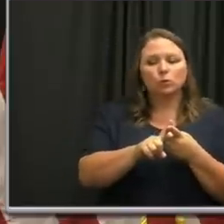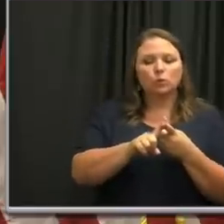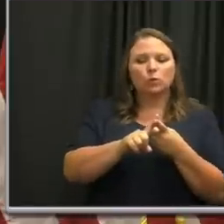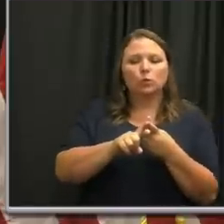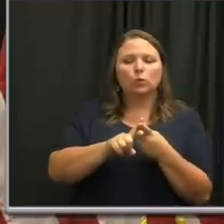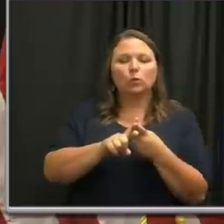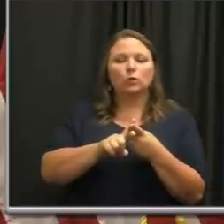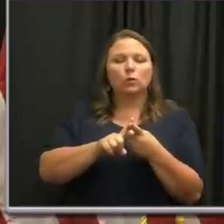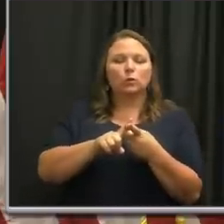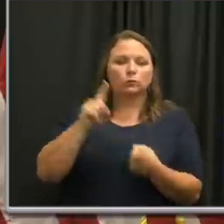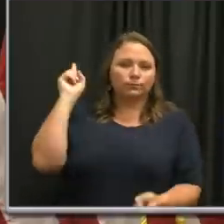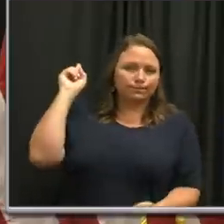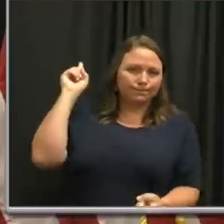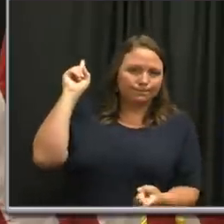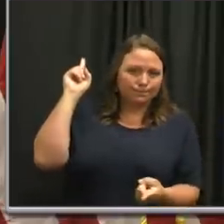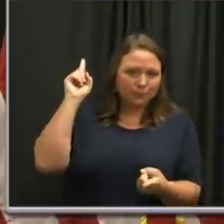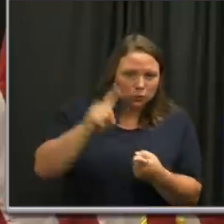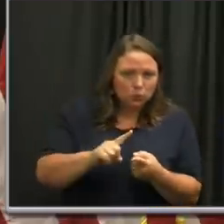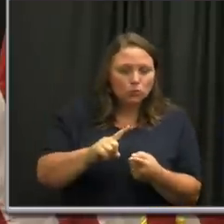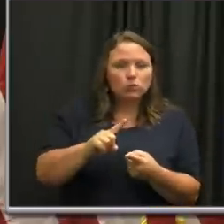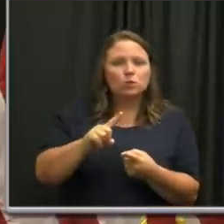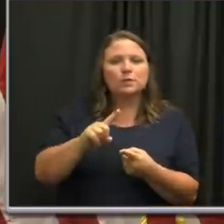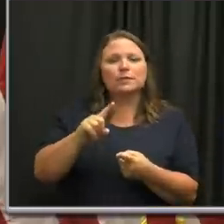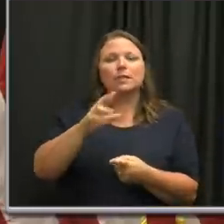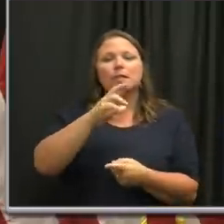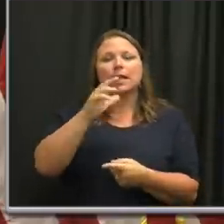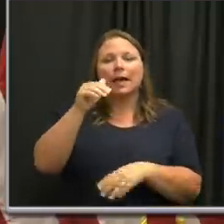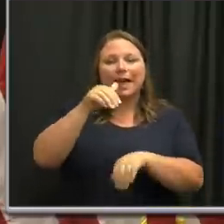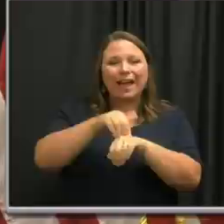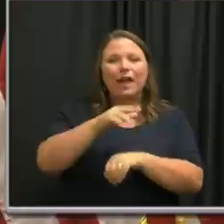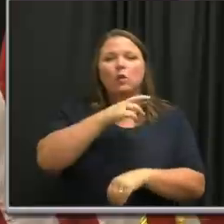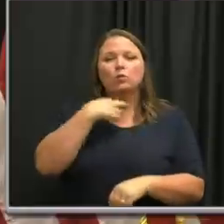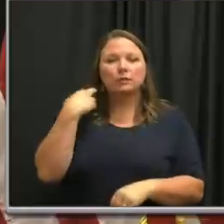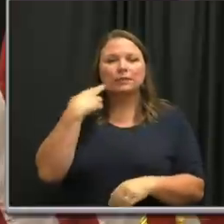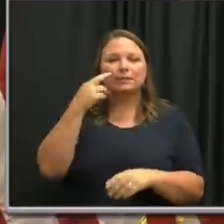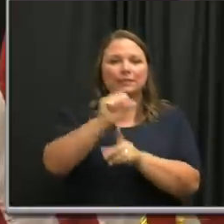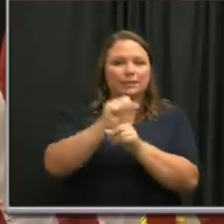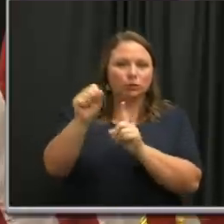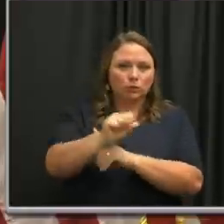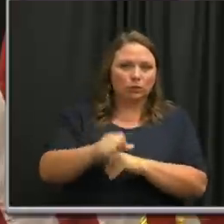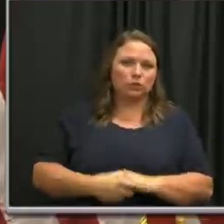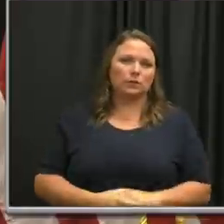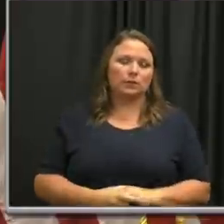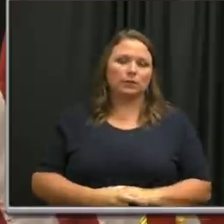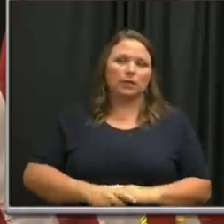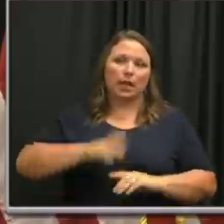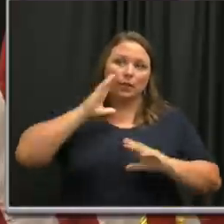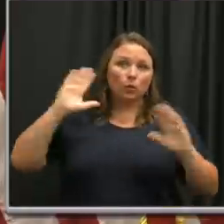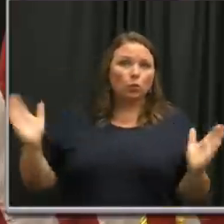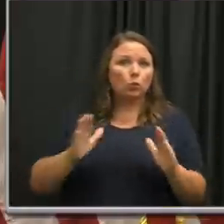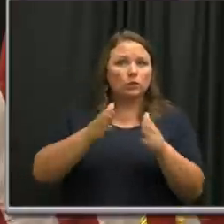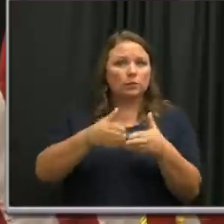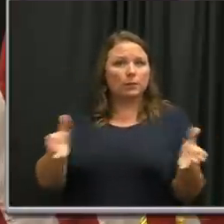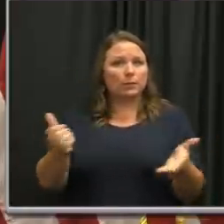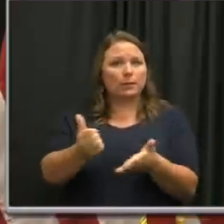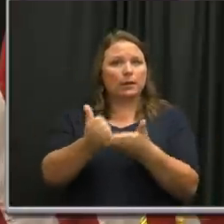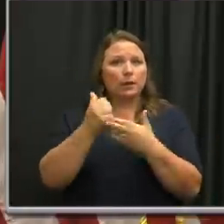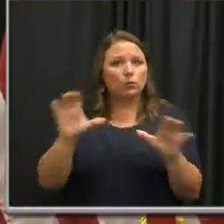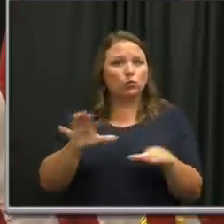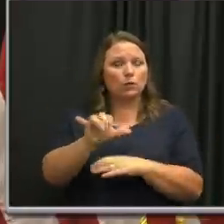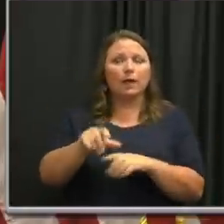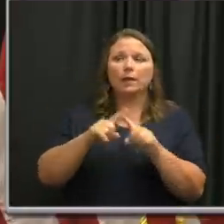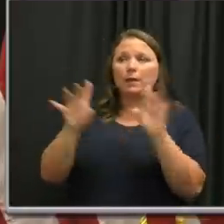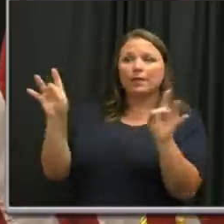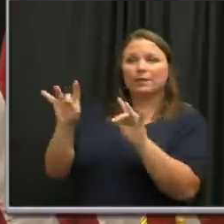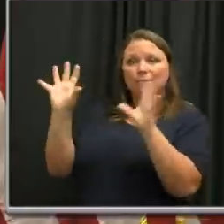-concentrating those at-risk situations and encourage the public to help us to do that. But as